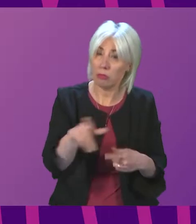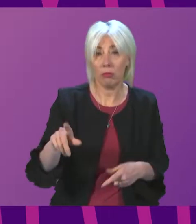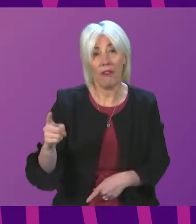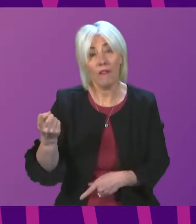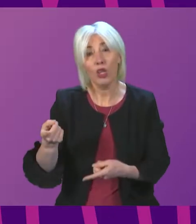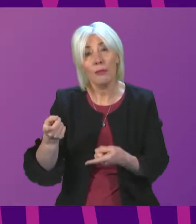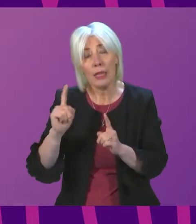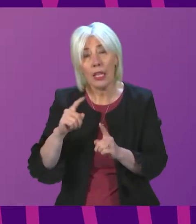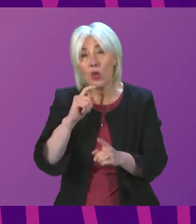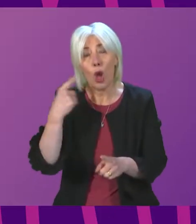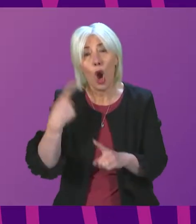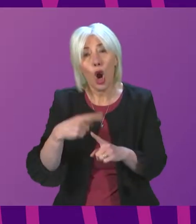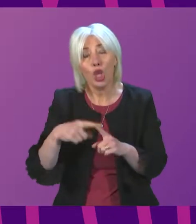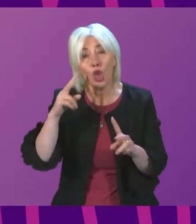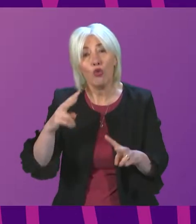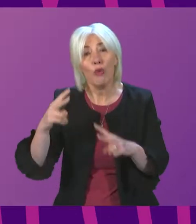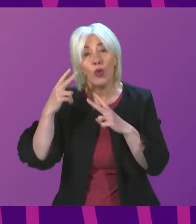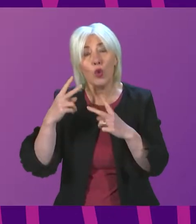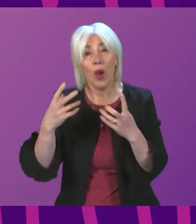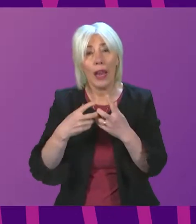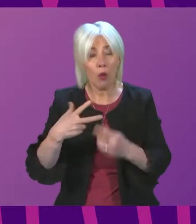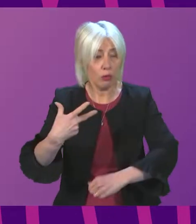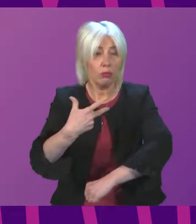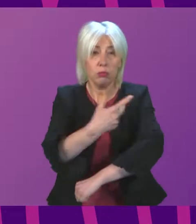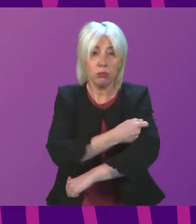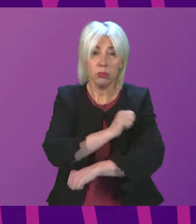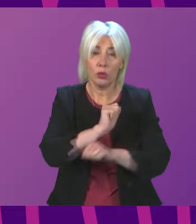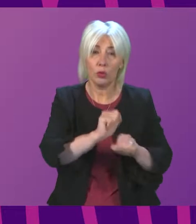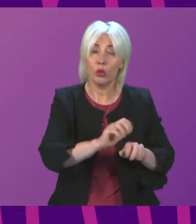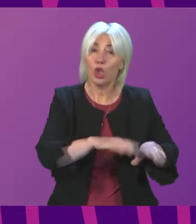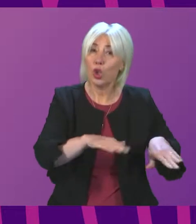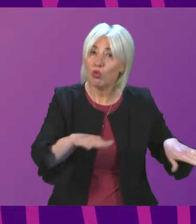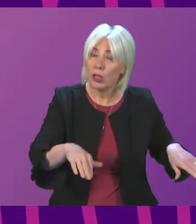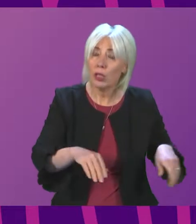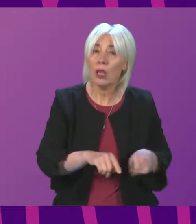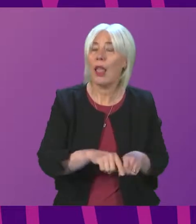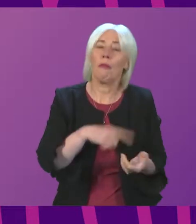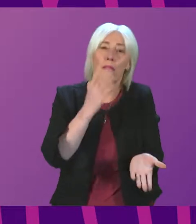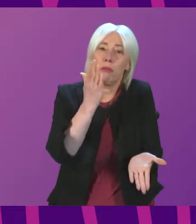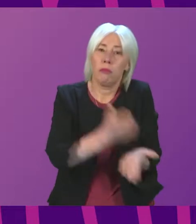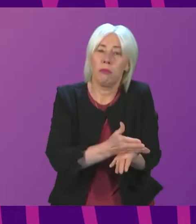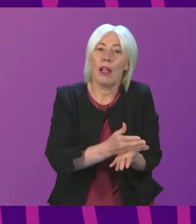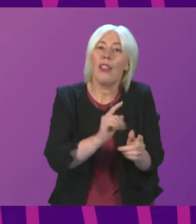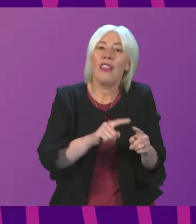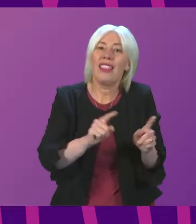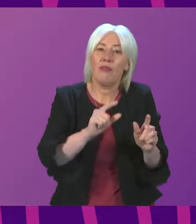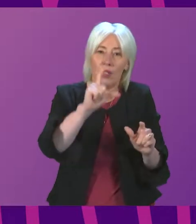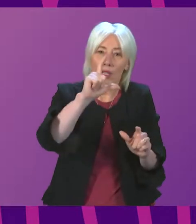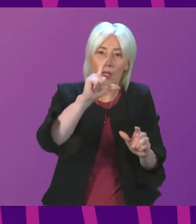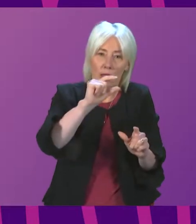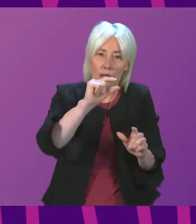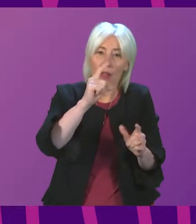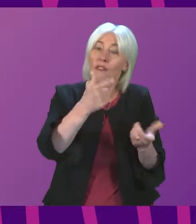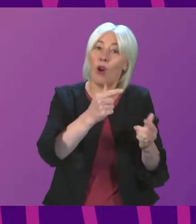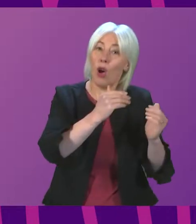Minister order an urgent review of the administration of vaccinations to children, and at least ensure that the different doses for children